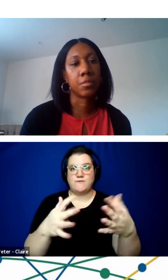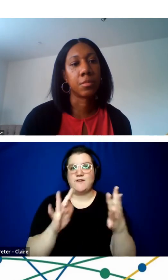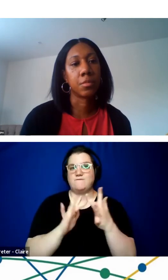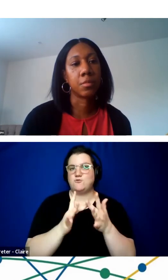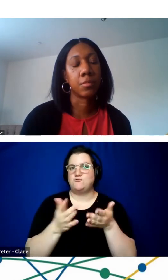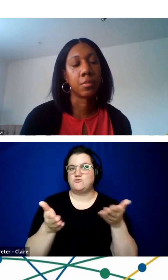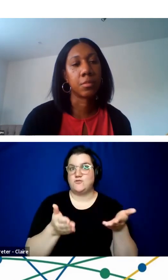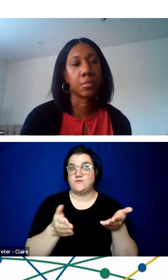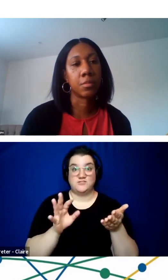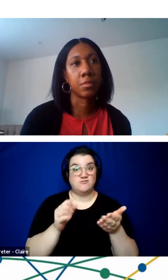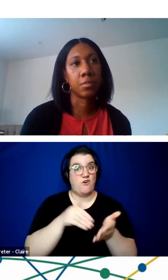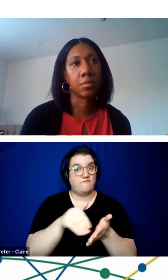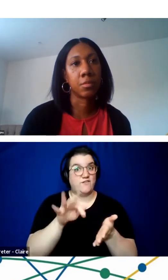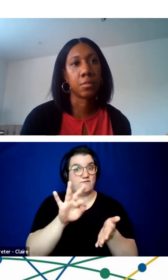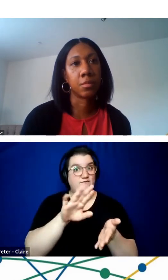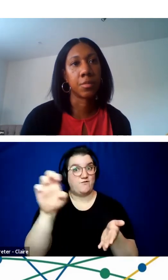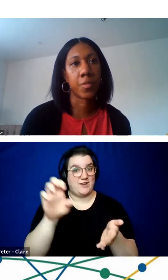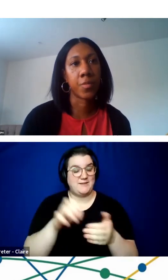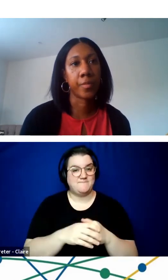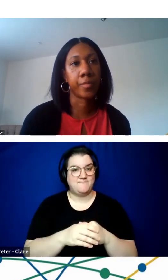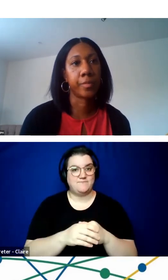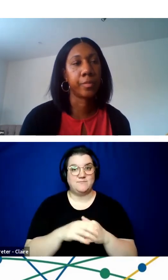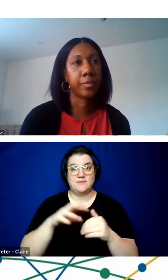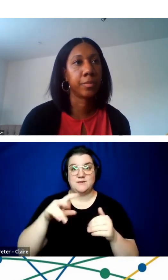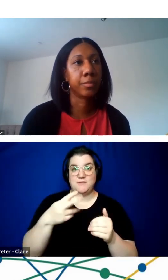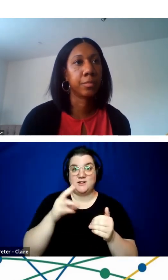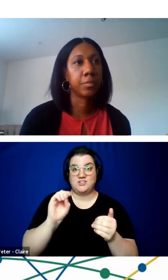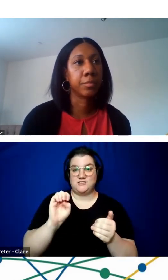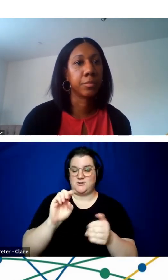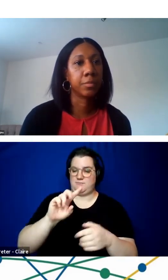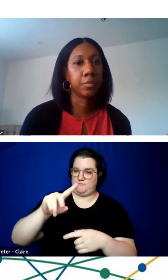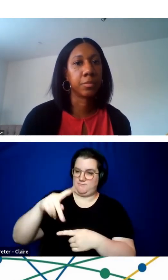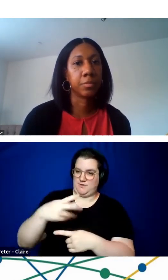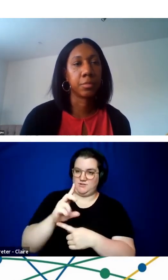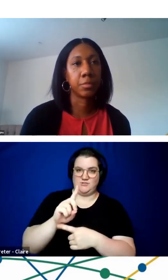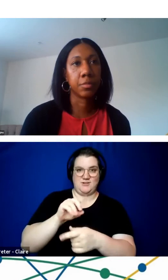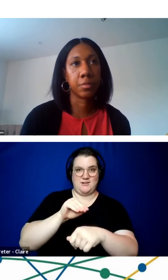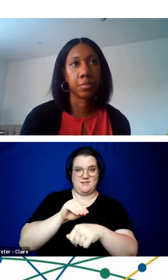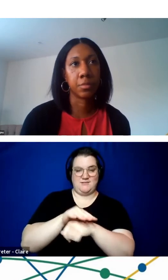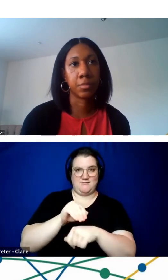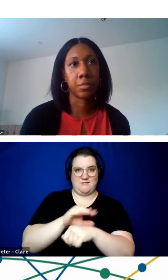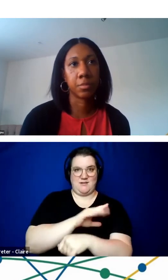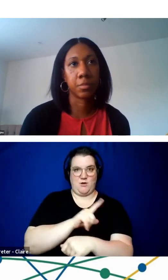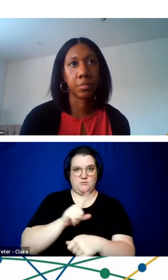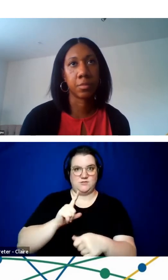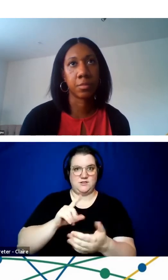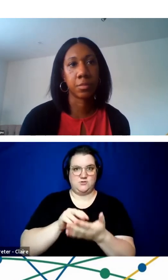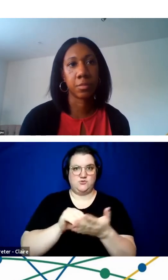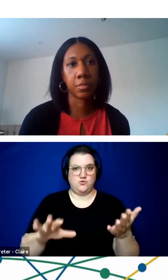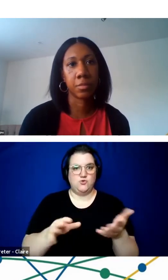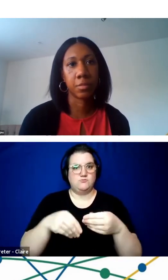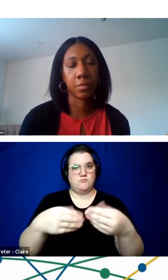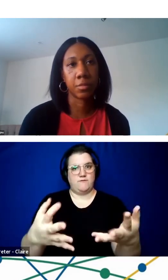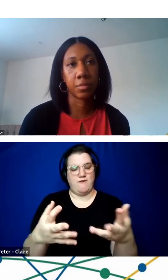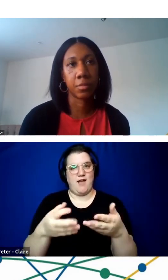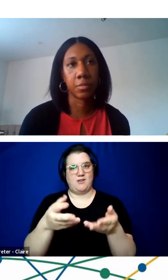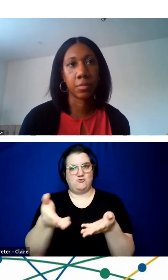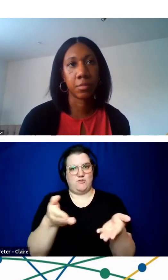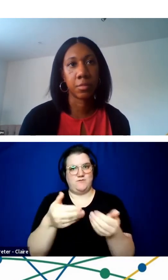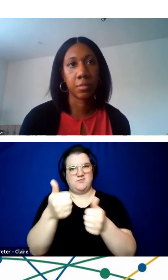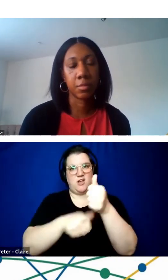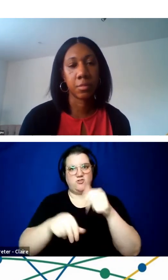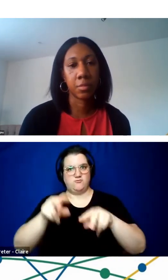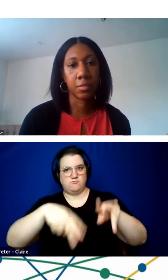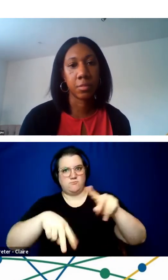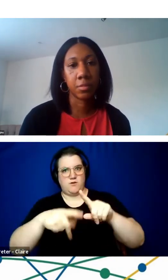of charge. Doctoral counseling students provide these services under the supervision of licensed psychologist. Counselors